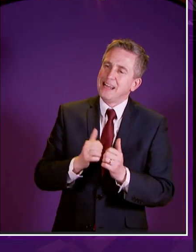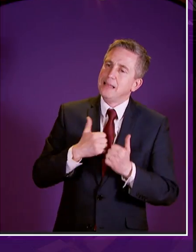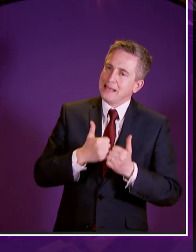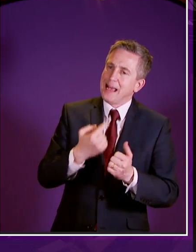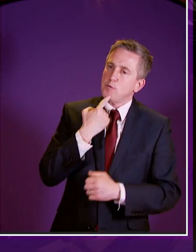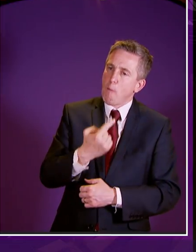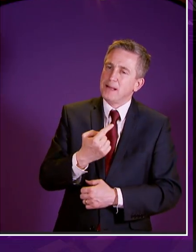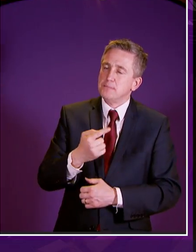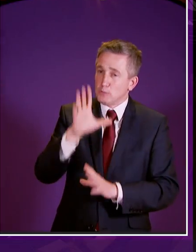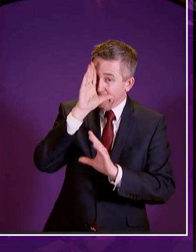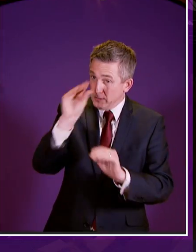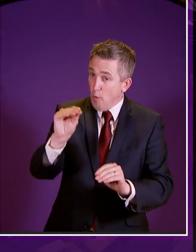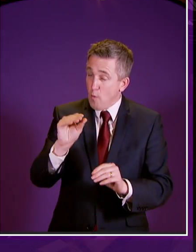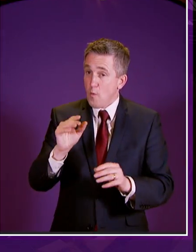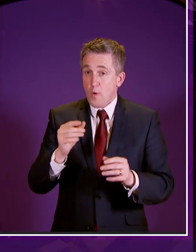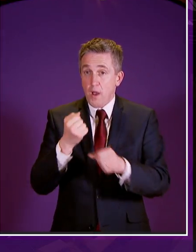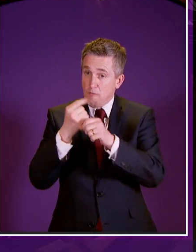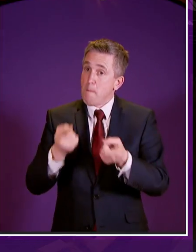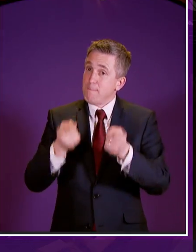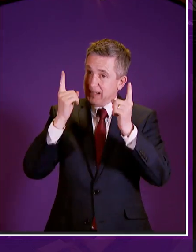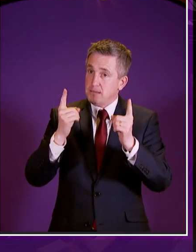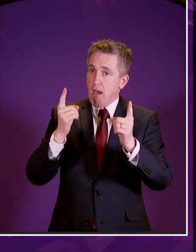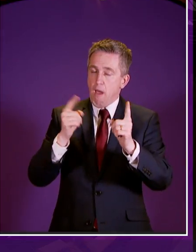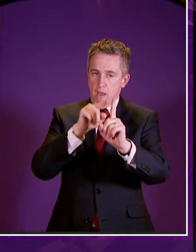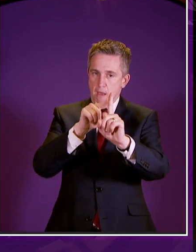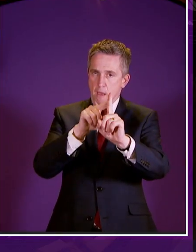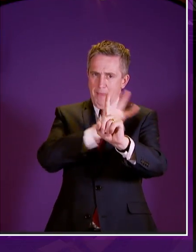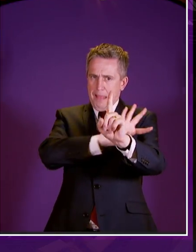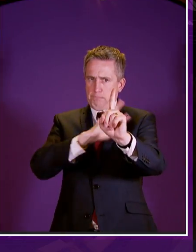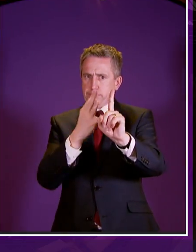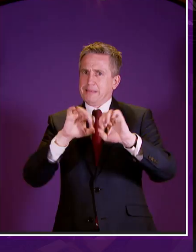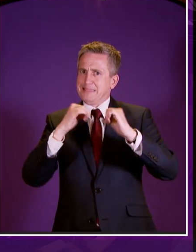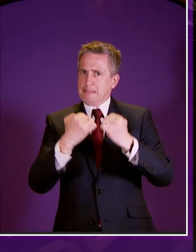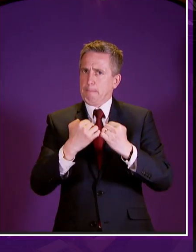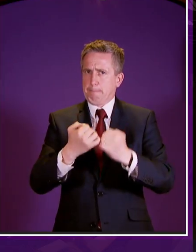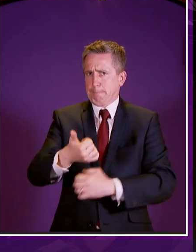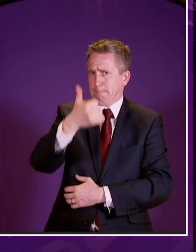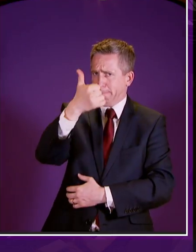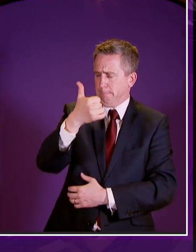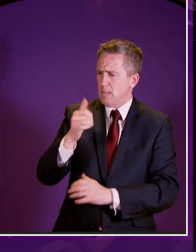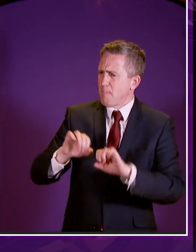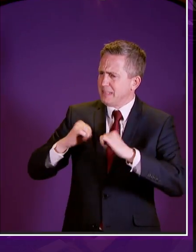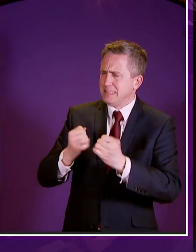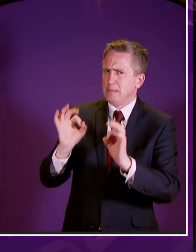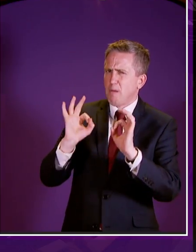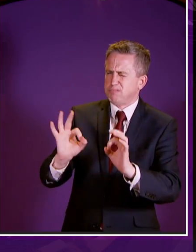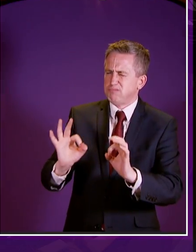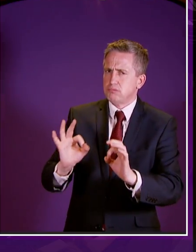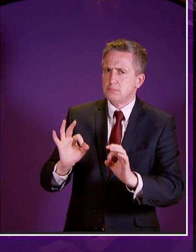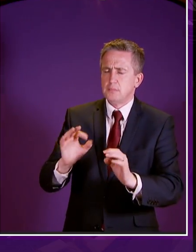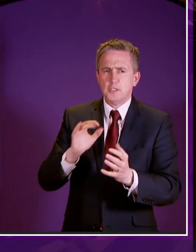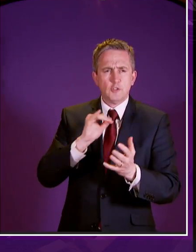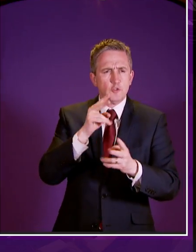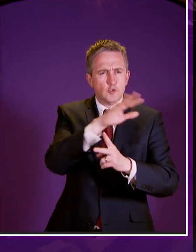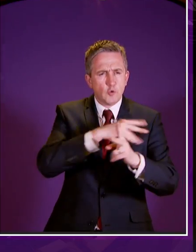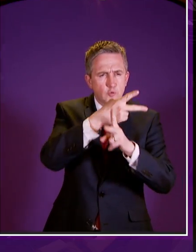but behind every minister of course is a most excellent team and i have precisely that team across the